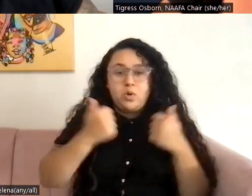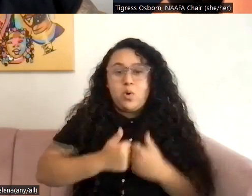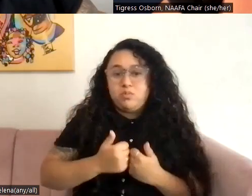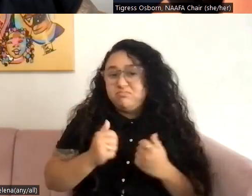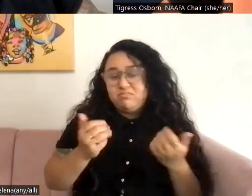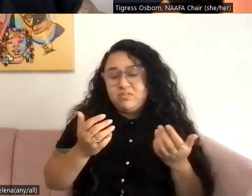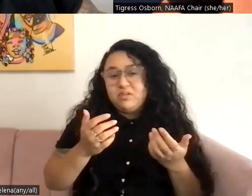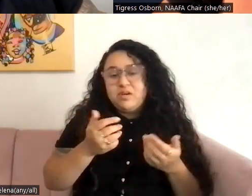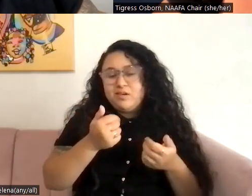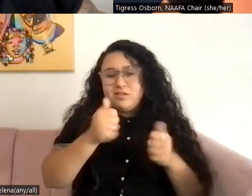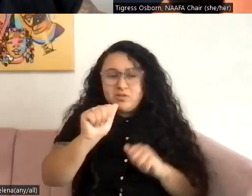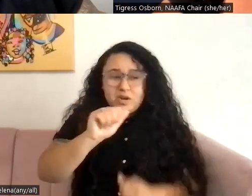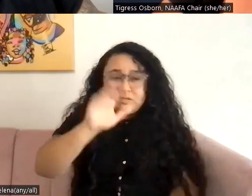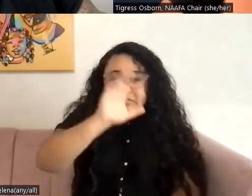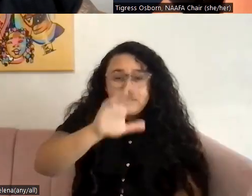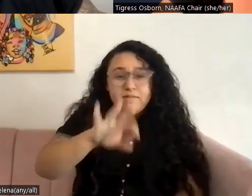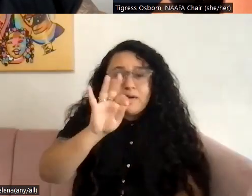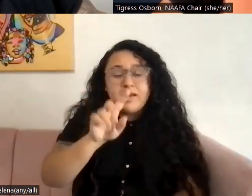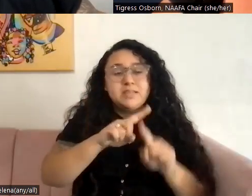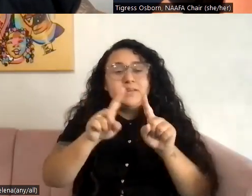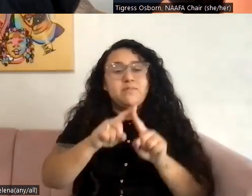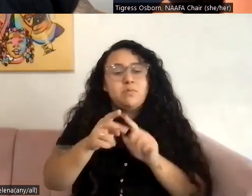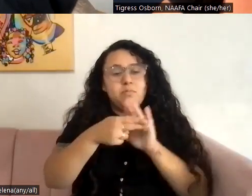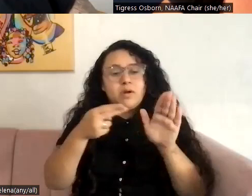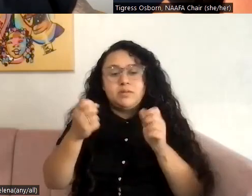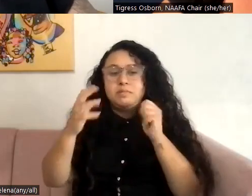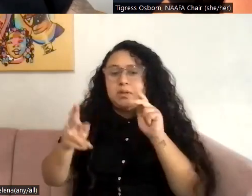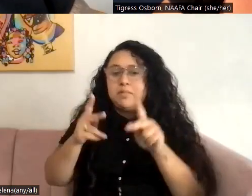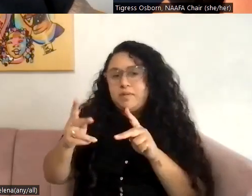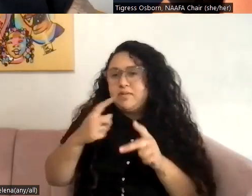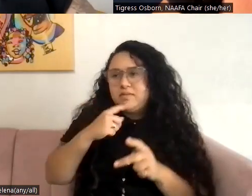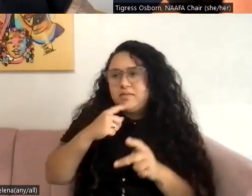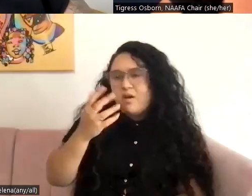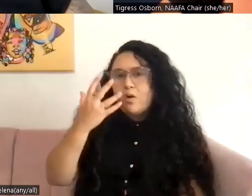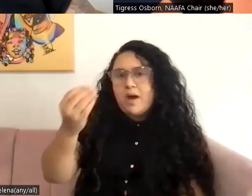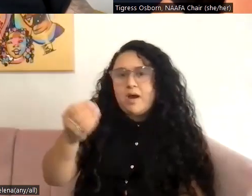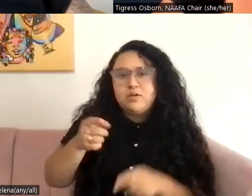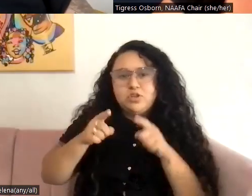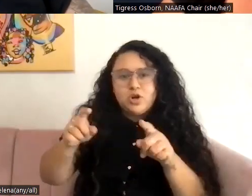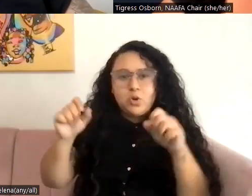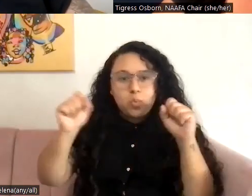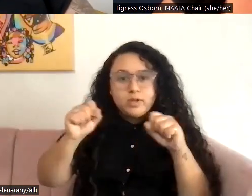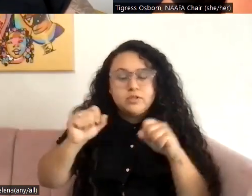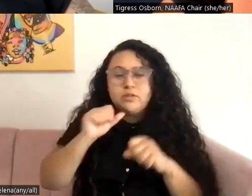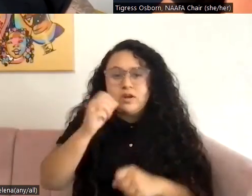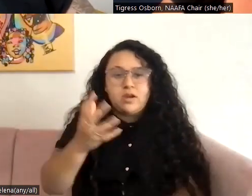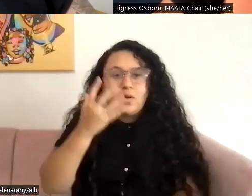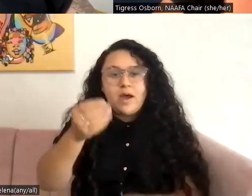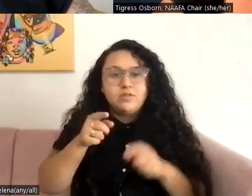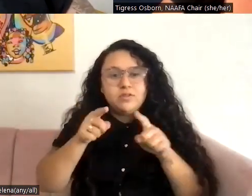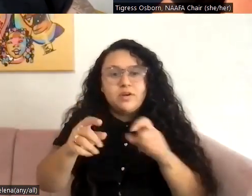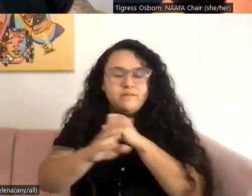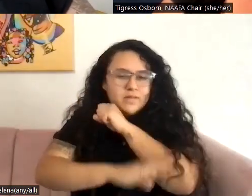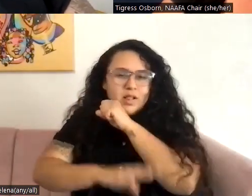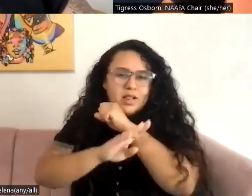it's like for a lot of people, that means they don't go out in the winter. They don't go out in the fall. And,